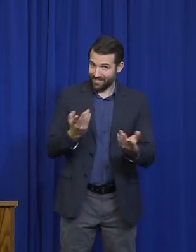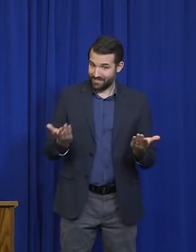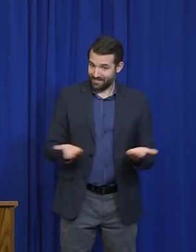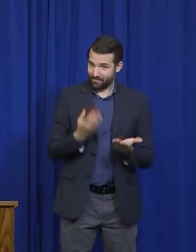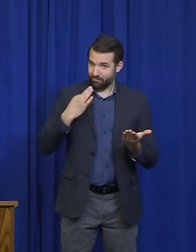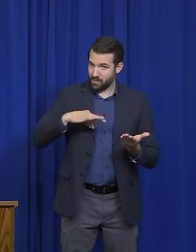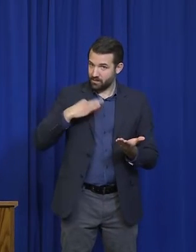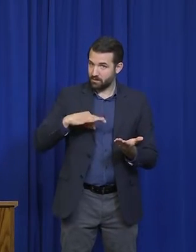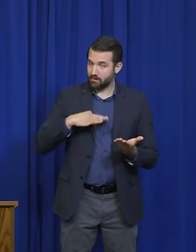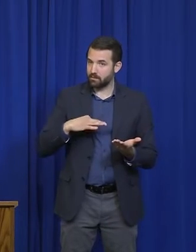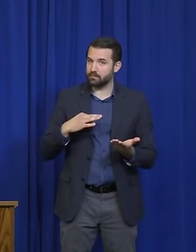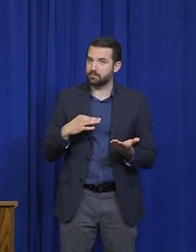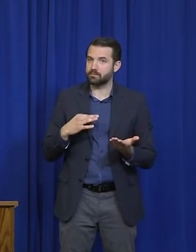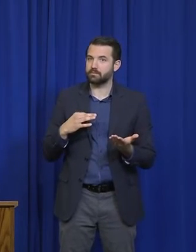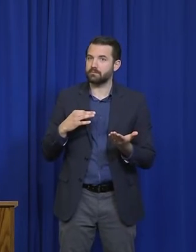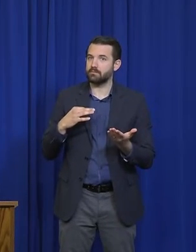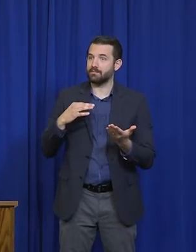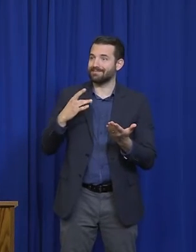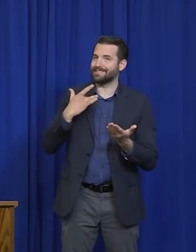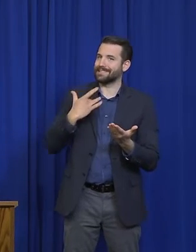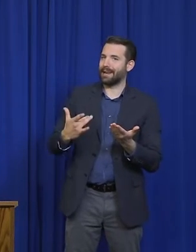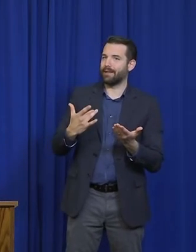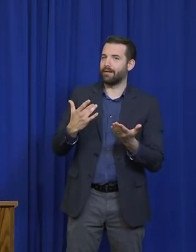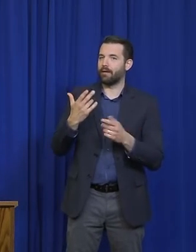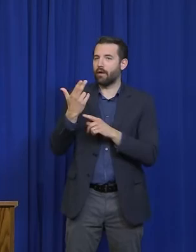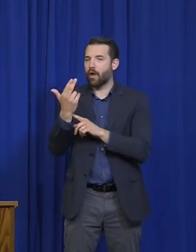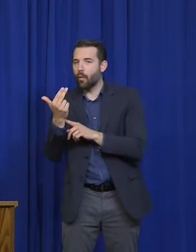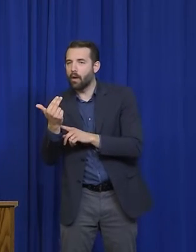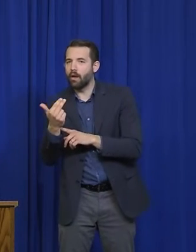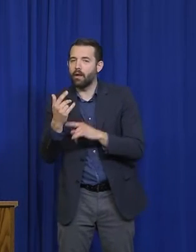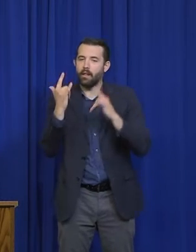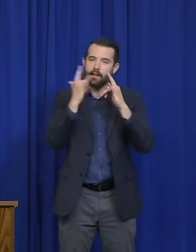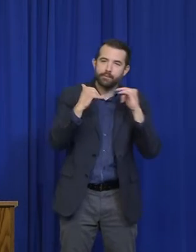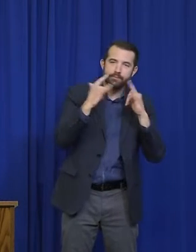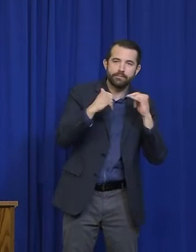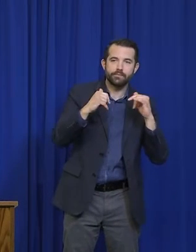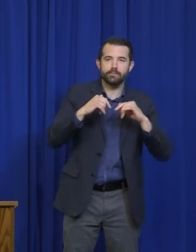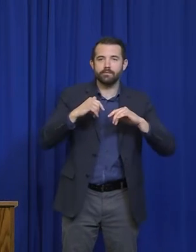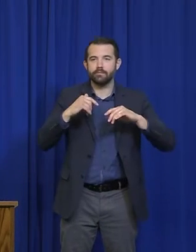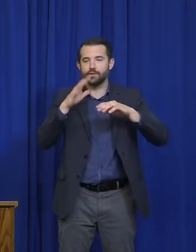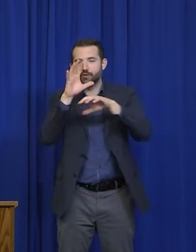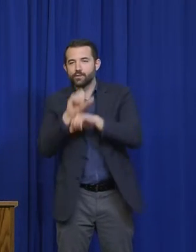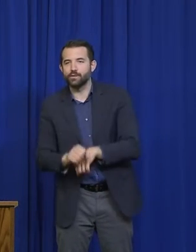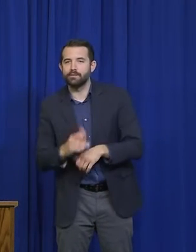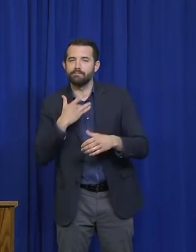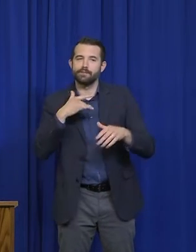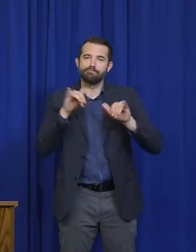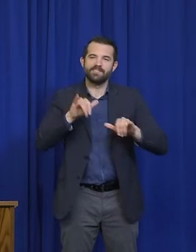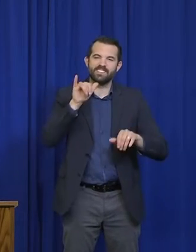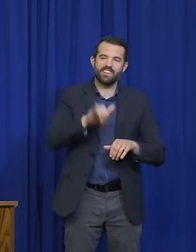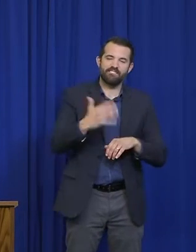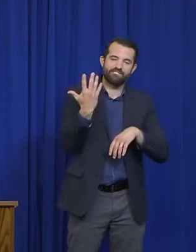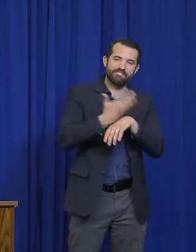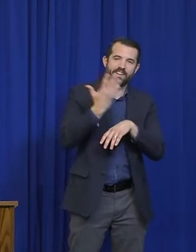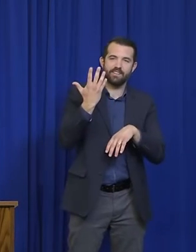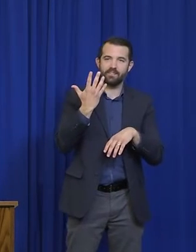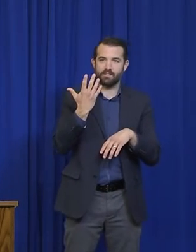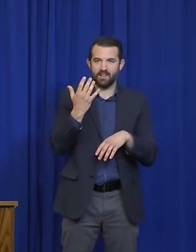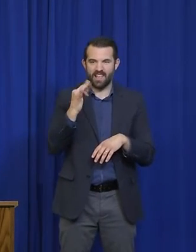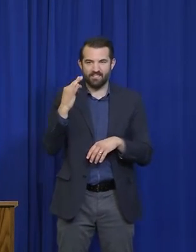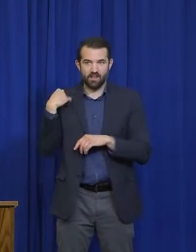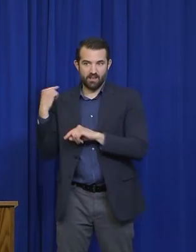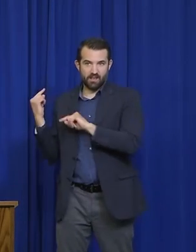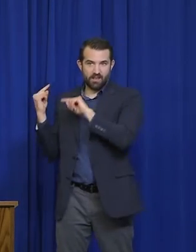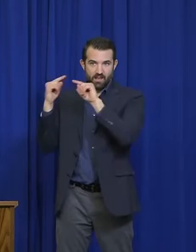particular are used to taking reservations and getting people here for more than two weeks, or if they have to quarantine when they're coming here from another state,